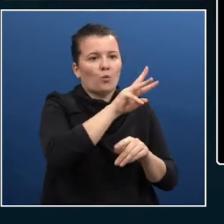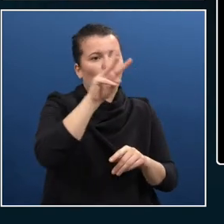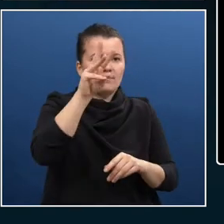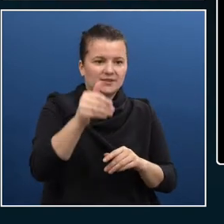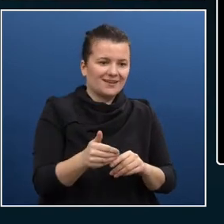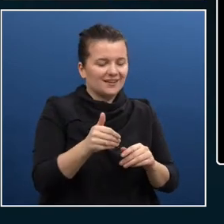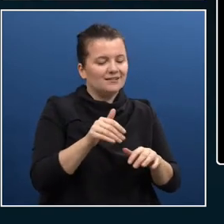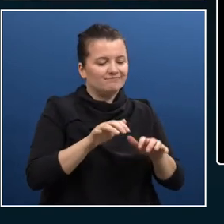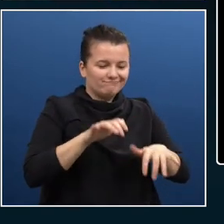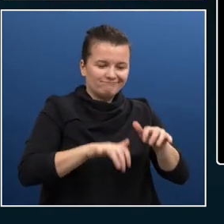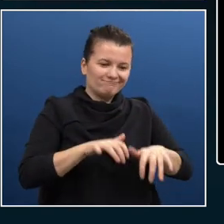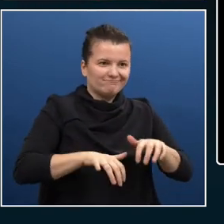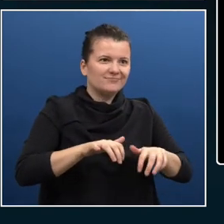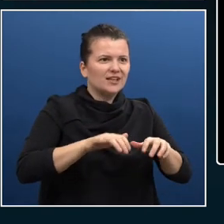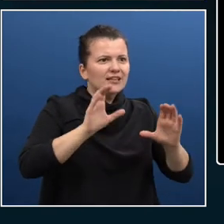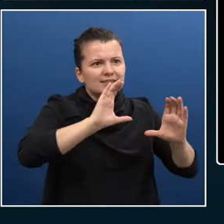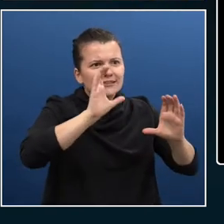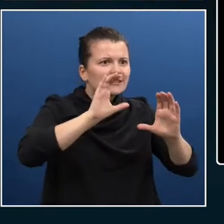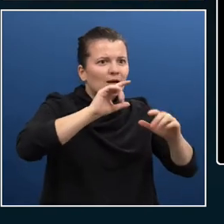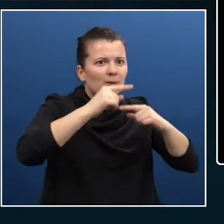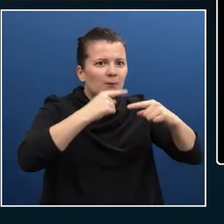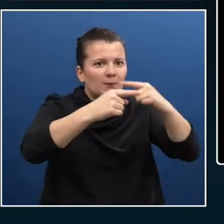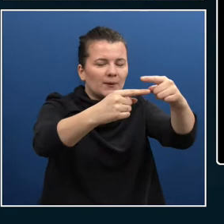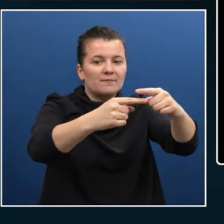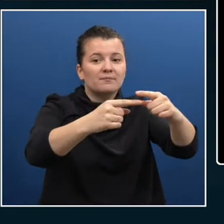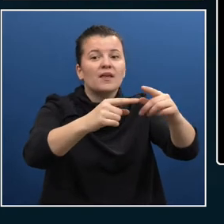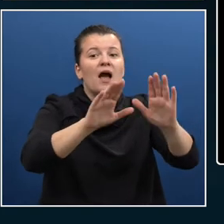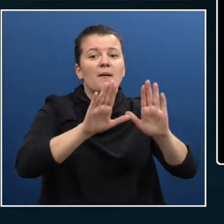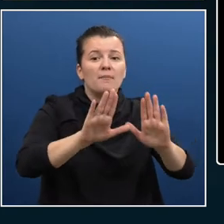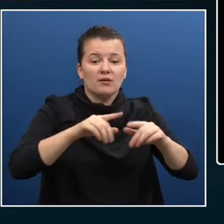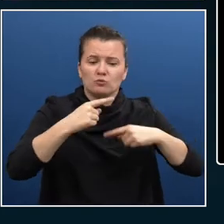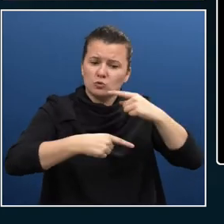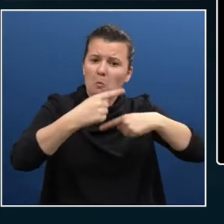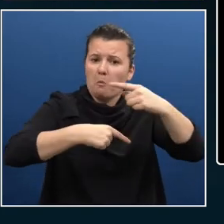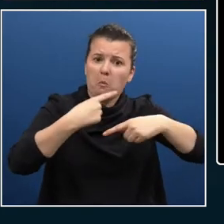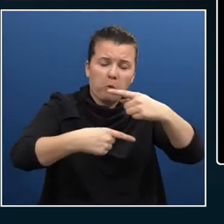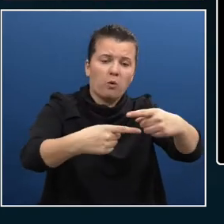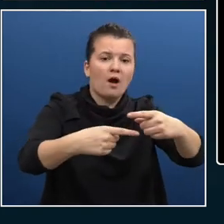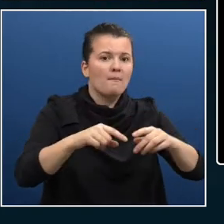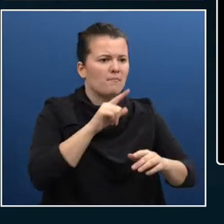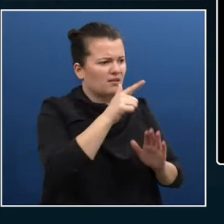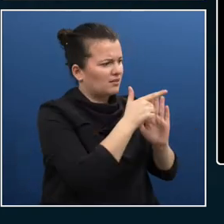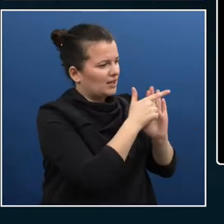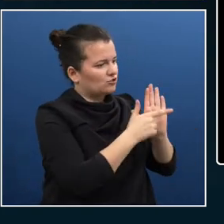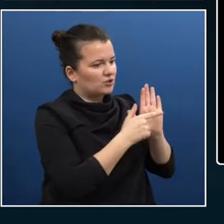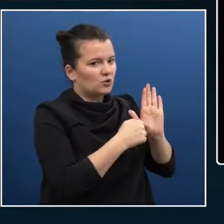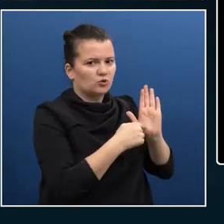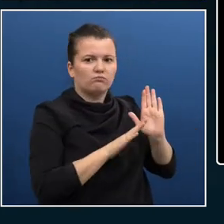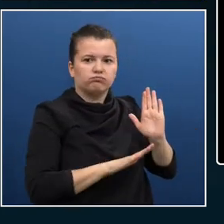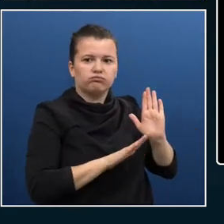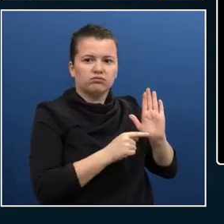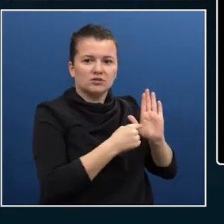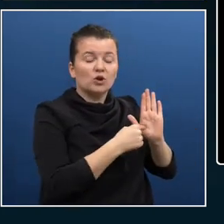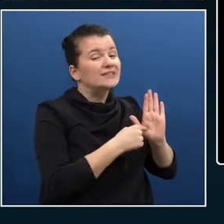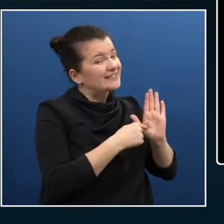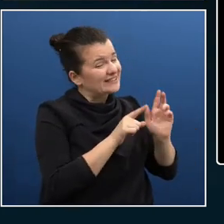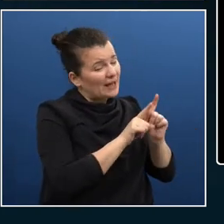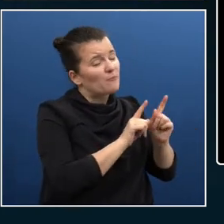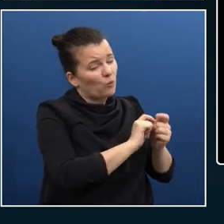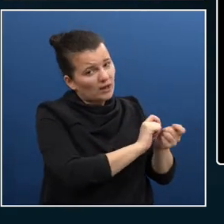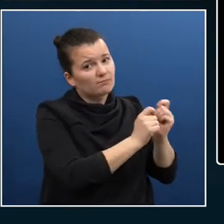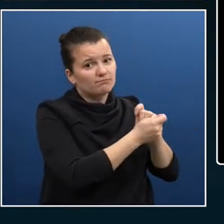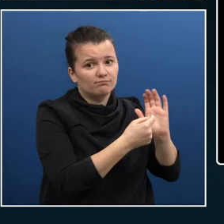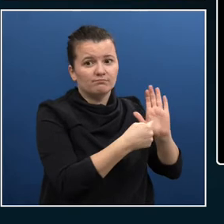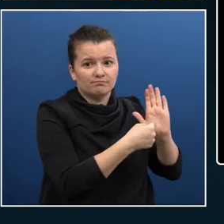same thing is going to happen with legislation. But I'm a big belief on the carrot. And it's summed up with the quality of